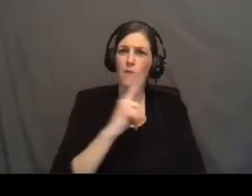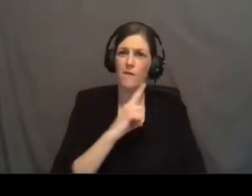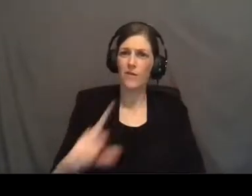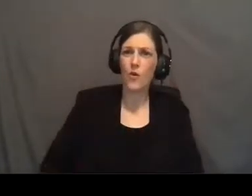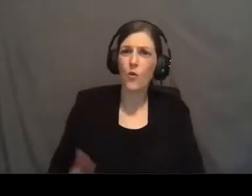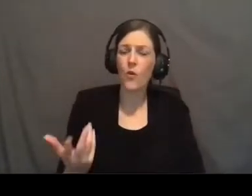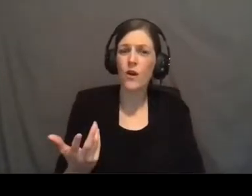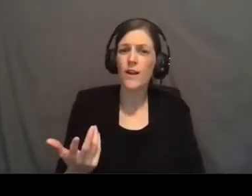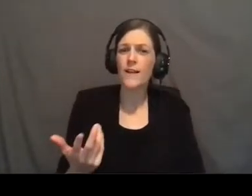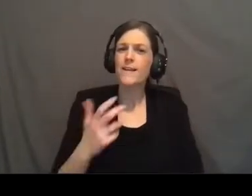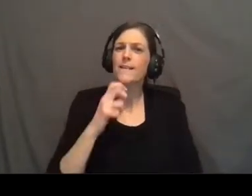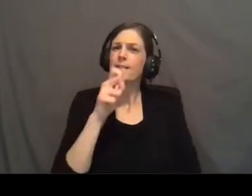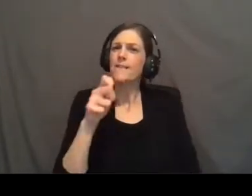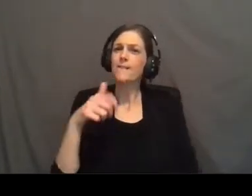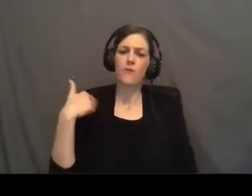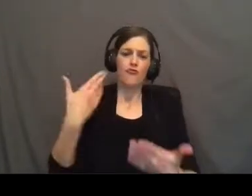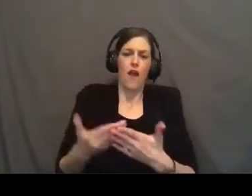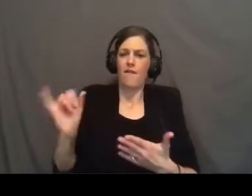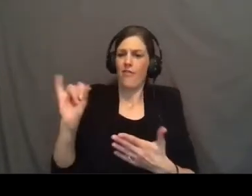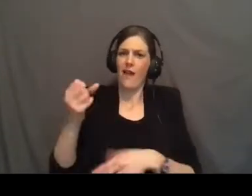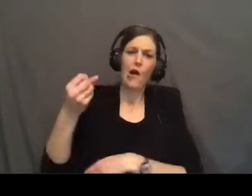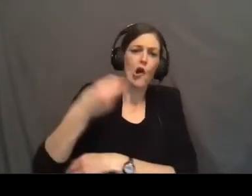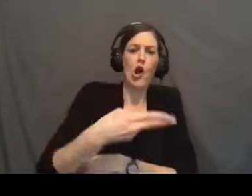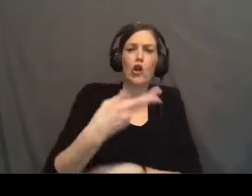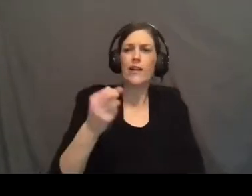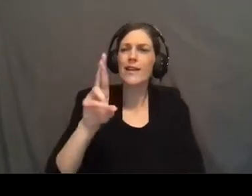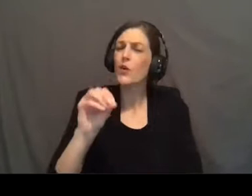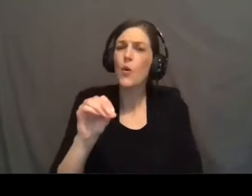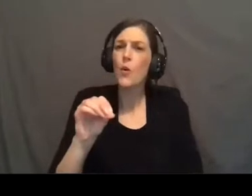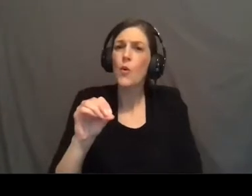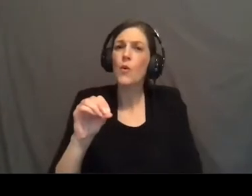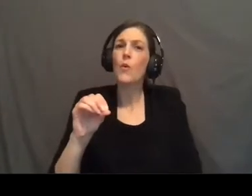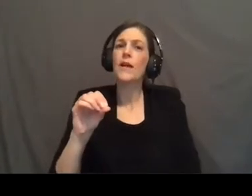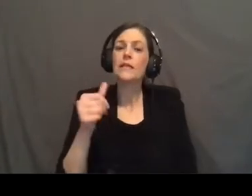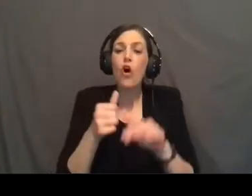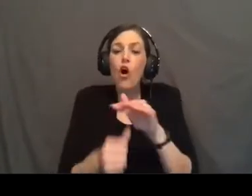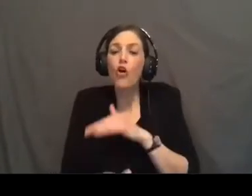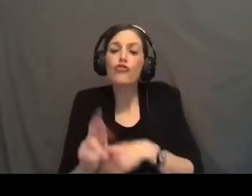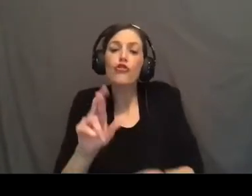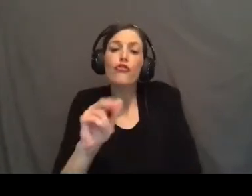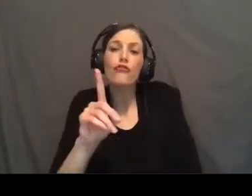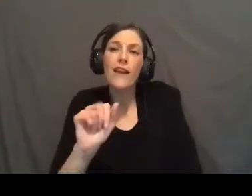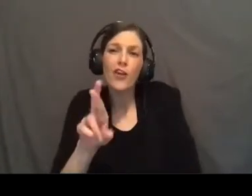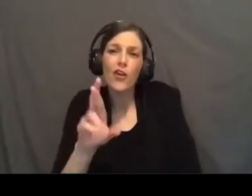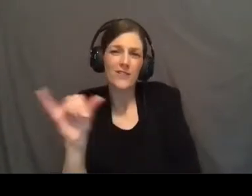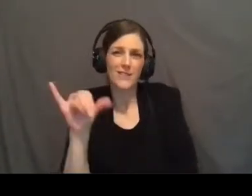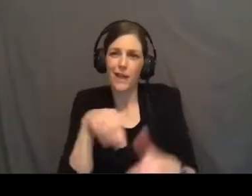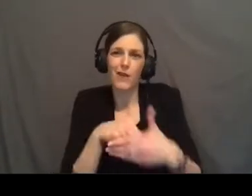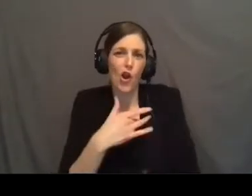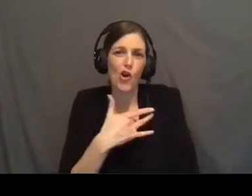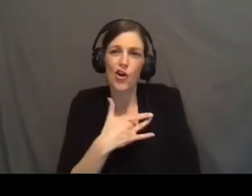He doesn't come into the scene like a conquering hero. He comes under the radar just like he does in our hearts.